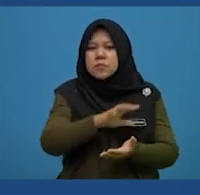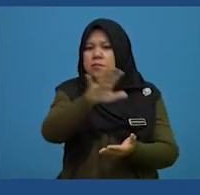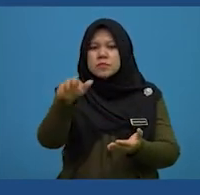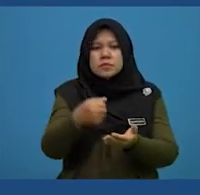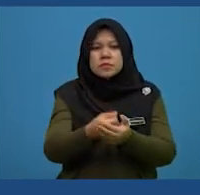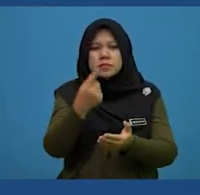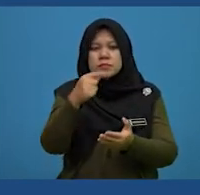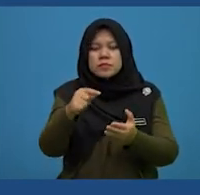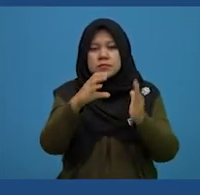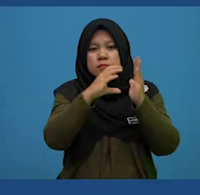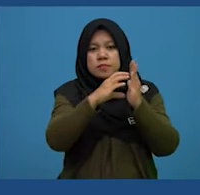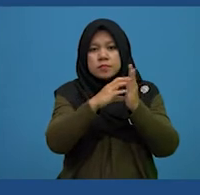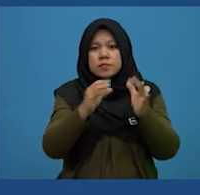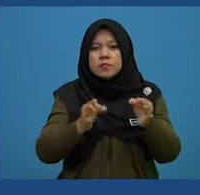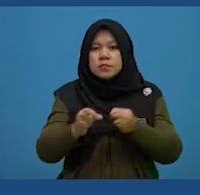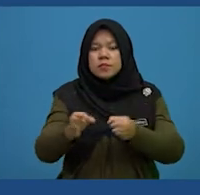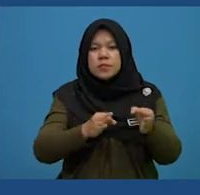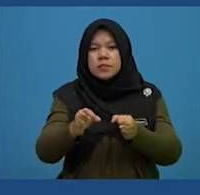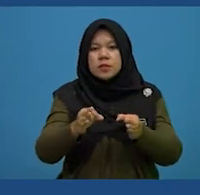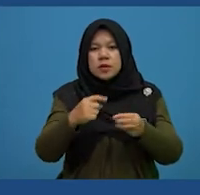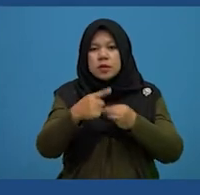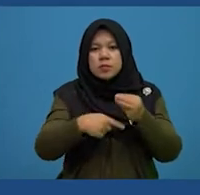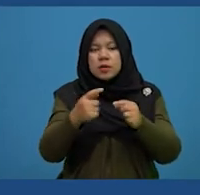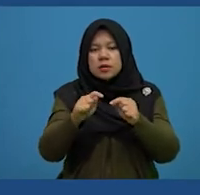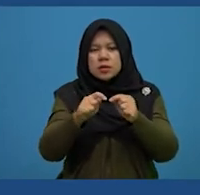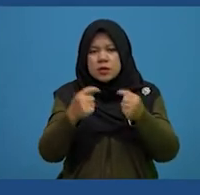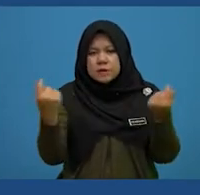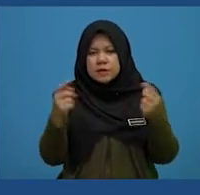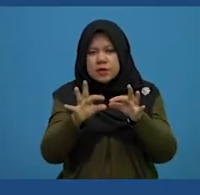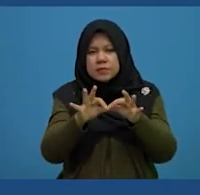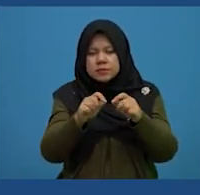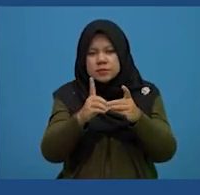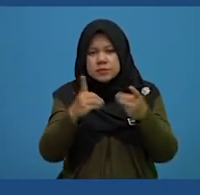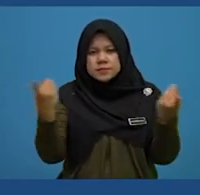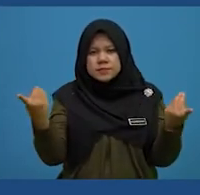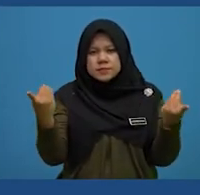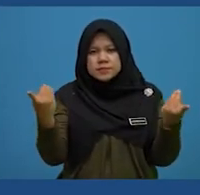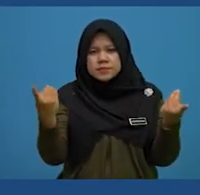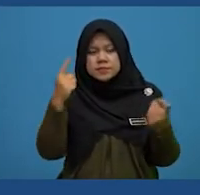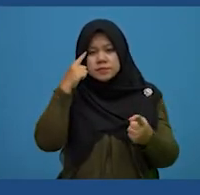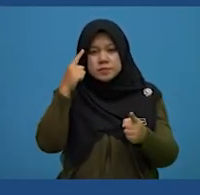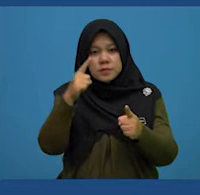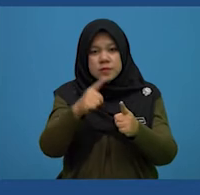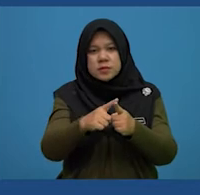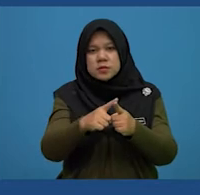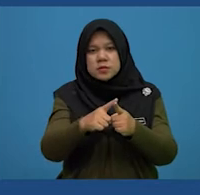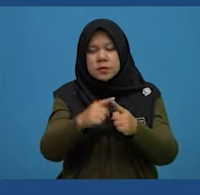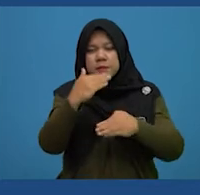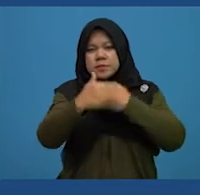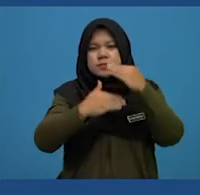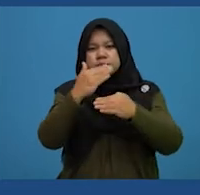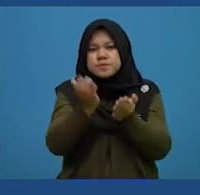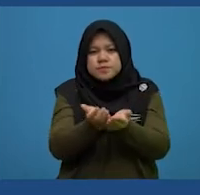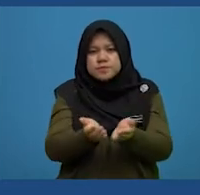Overall, the paragraph explains about the different perspective of building the nest décor or